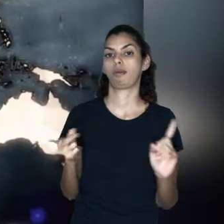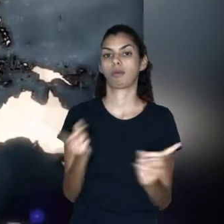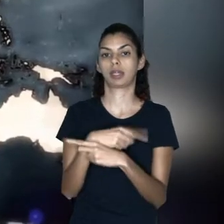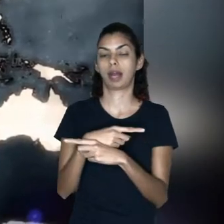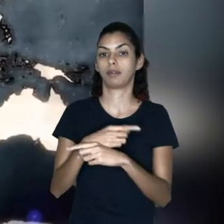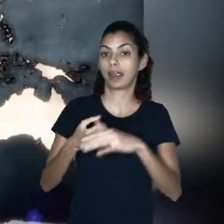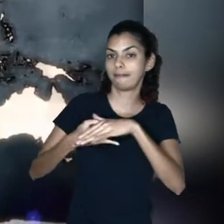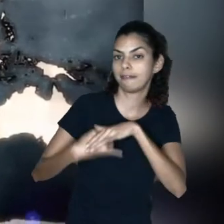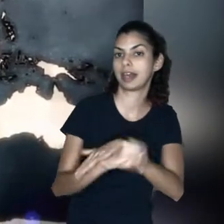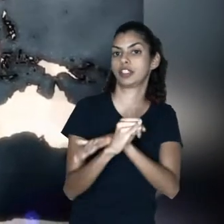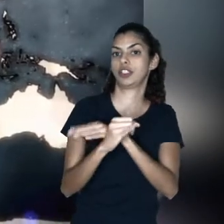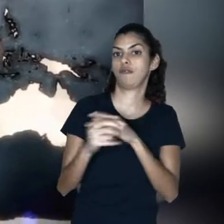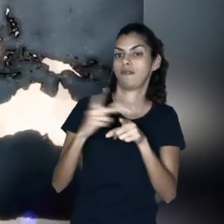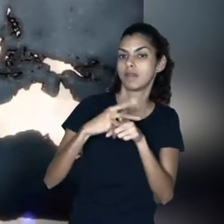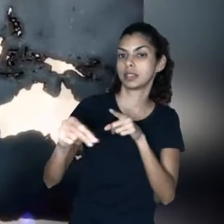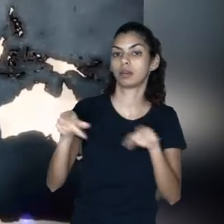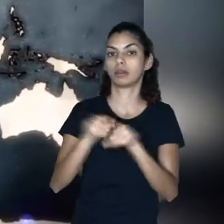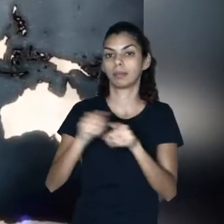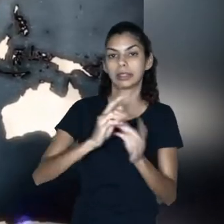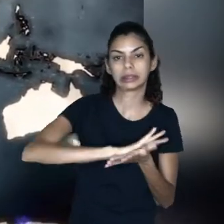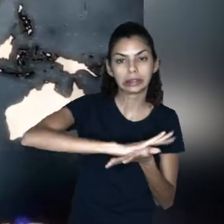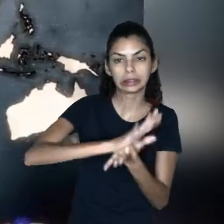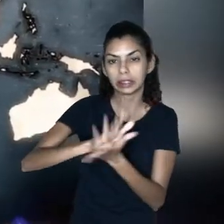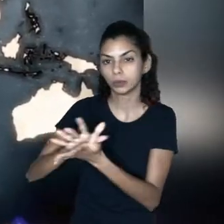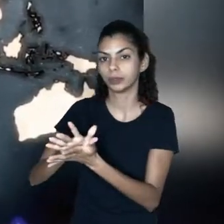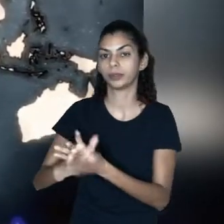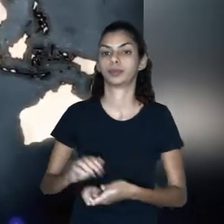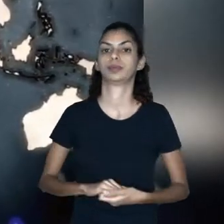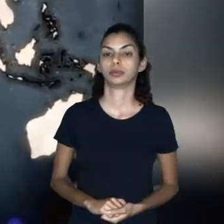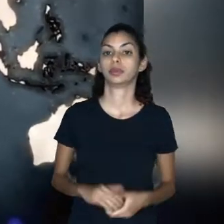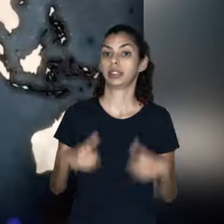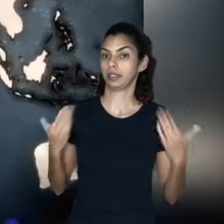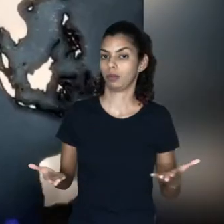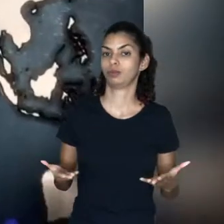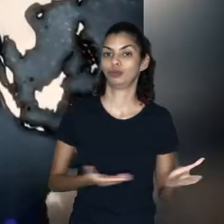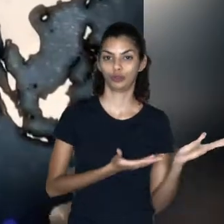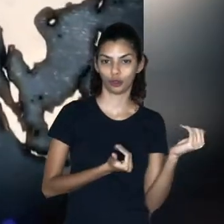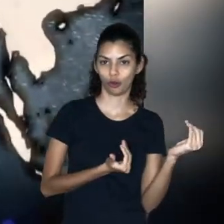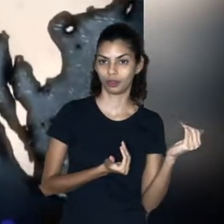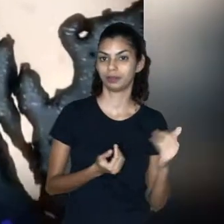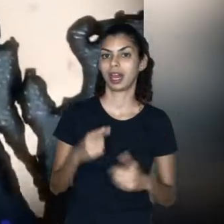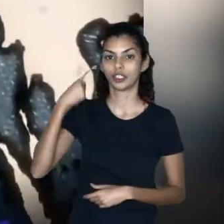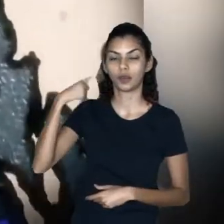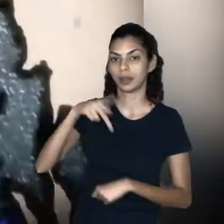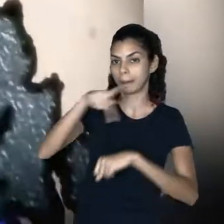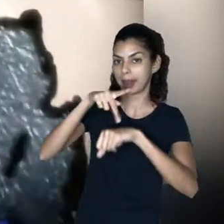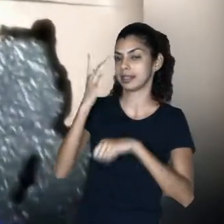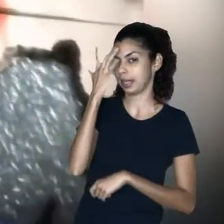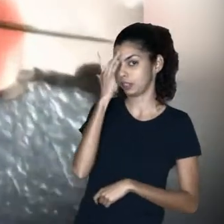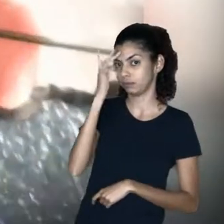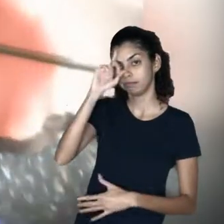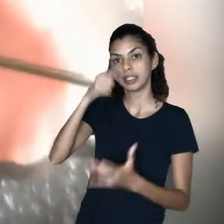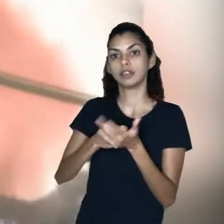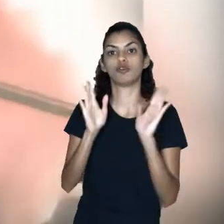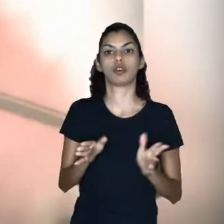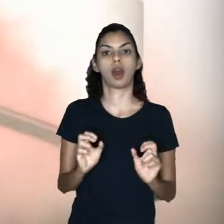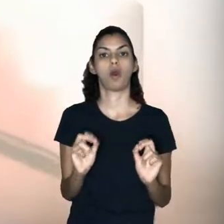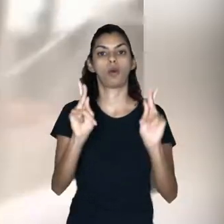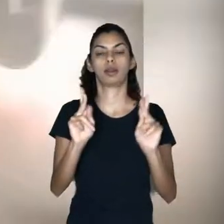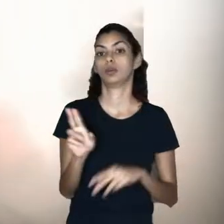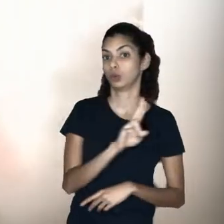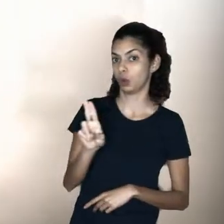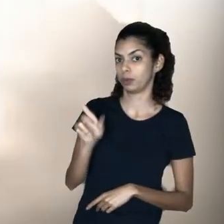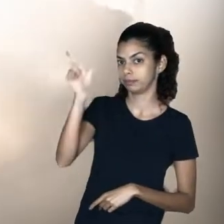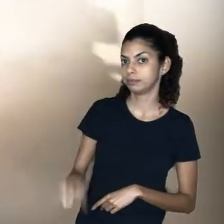consumed by Europe's massive empires. But then a young lawyer from India decided